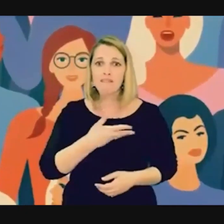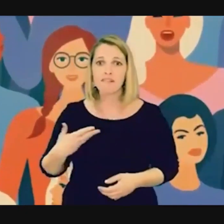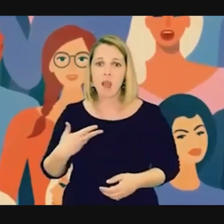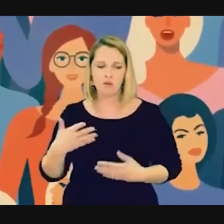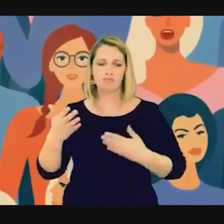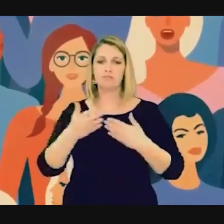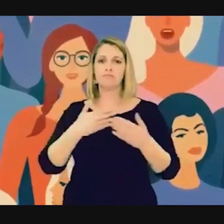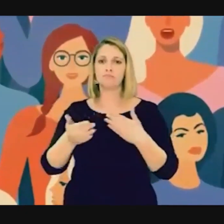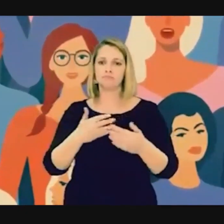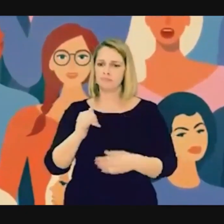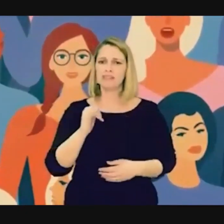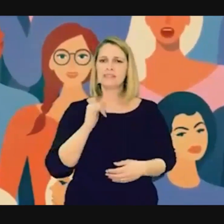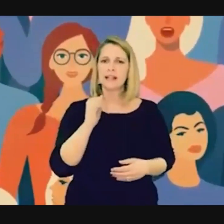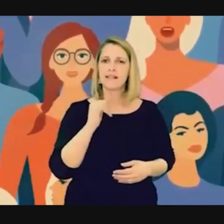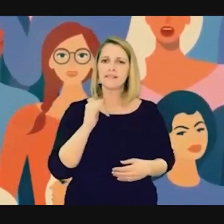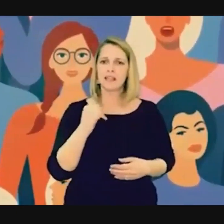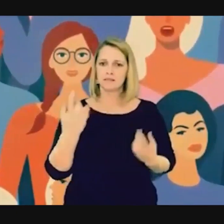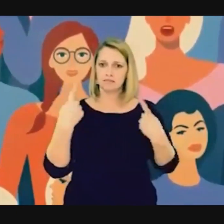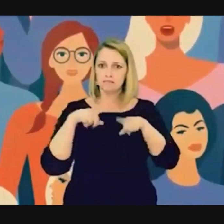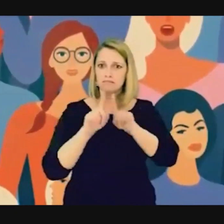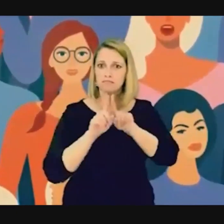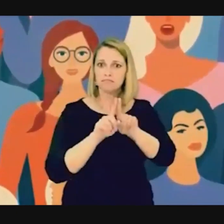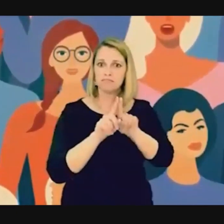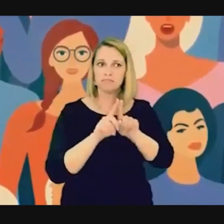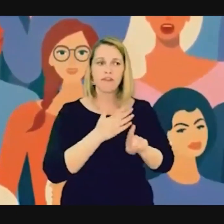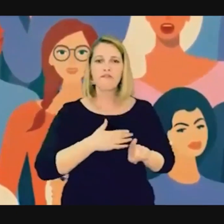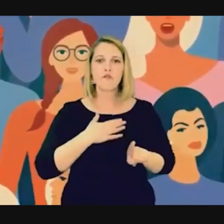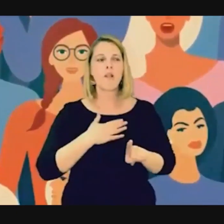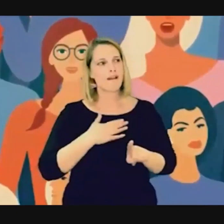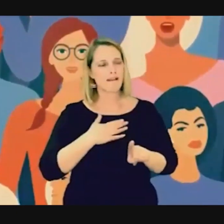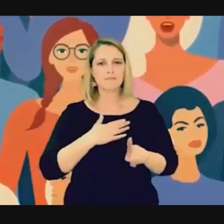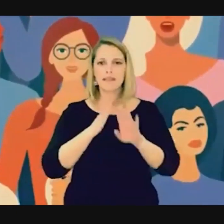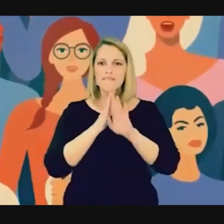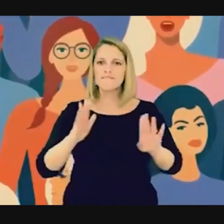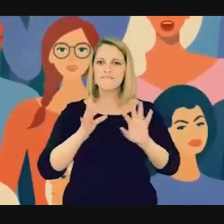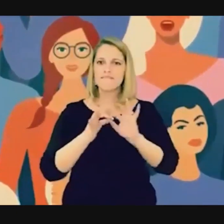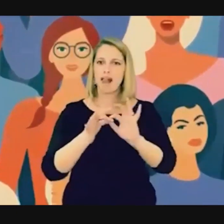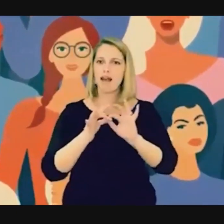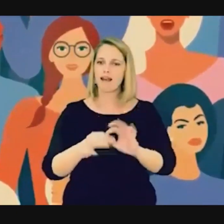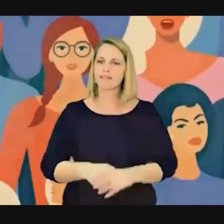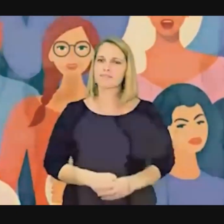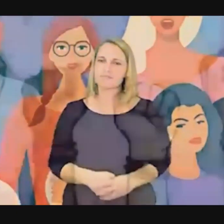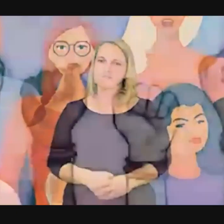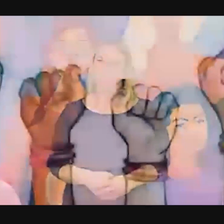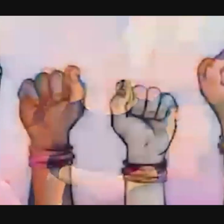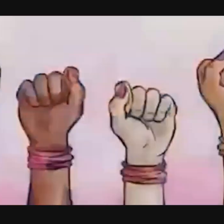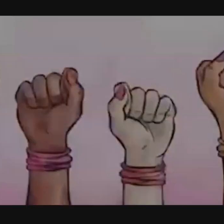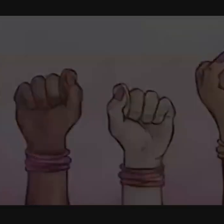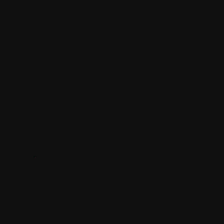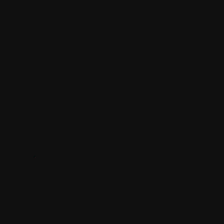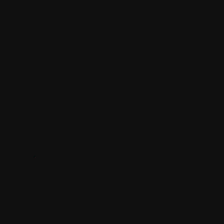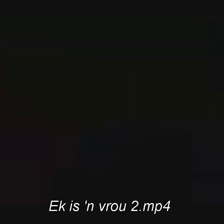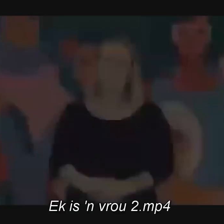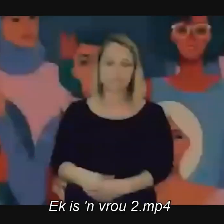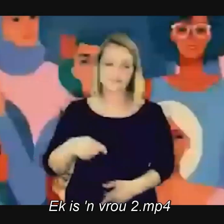the color of your skin it doesn't matter your gender we are human we